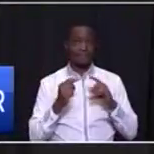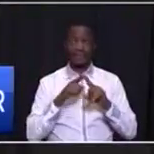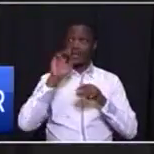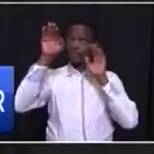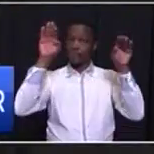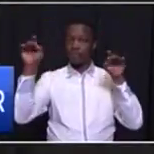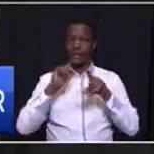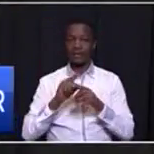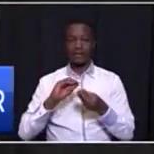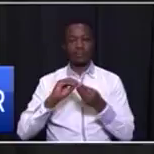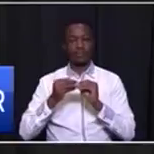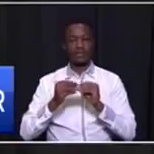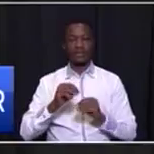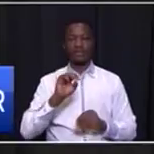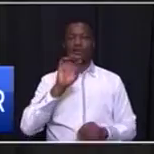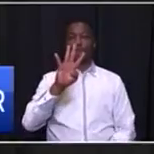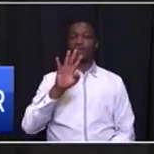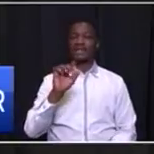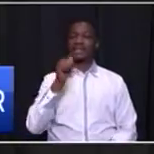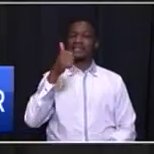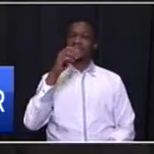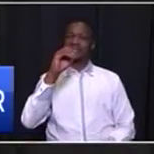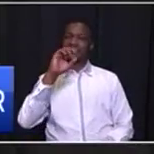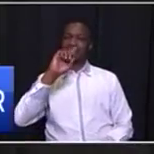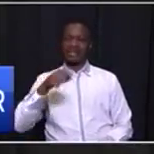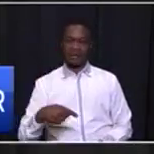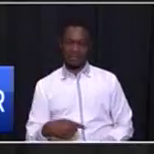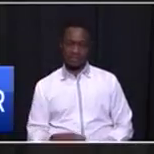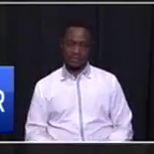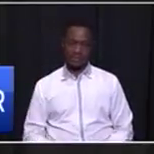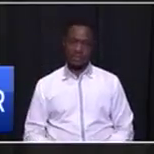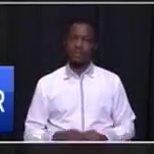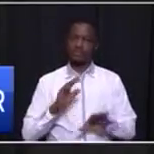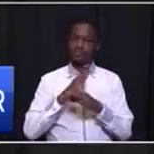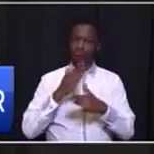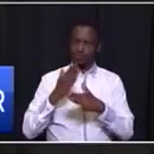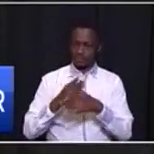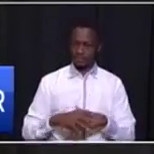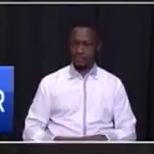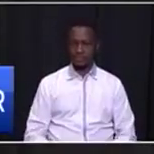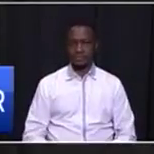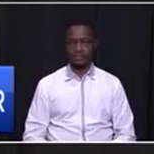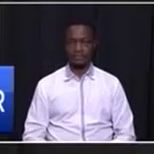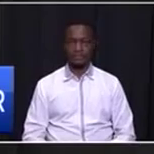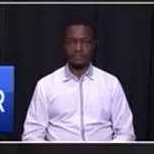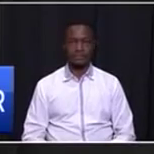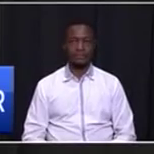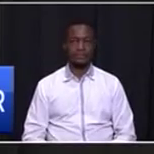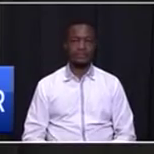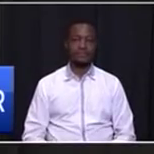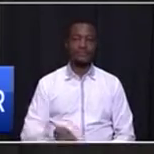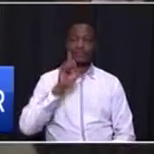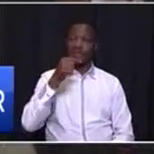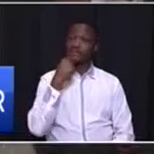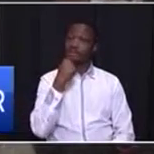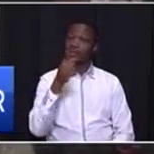created 469,000 jobs. I must